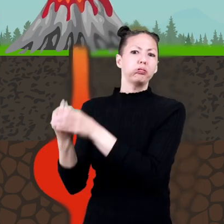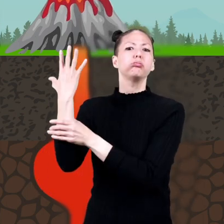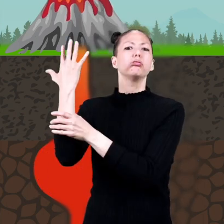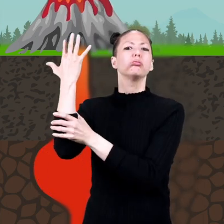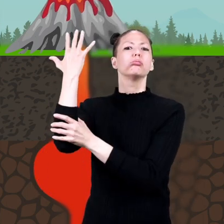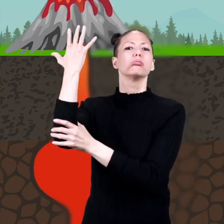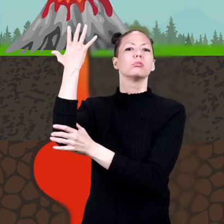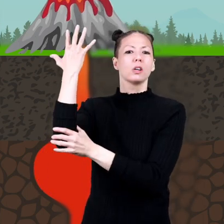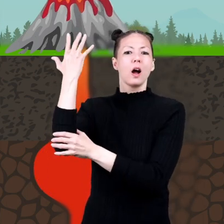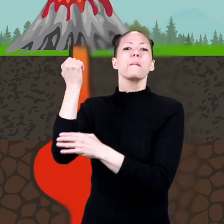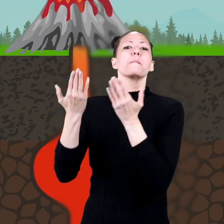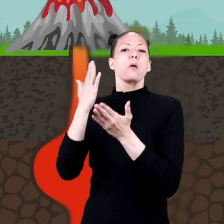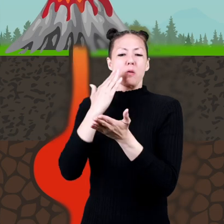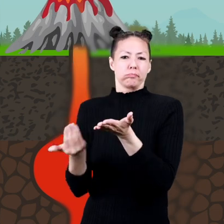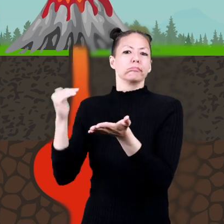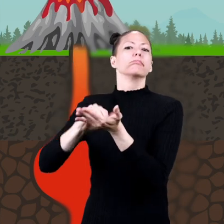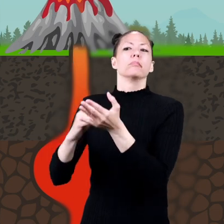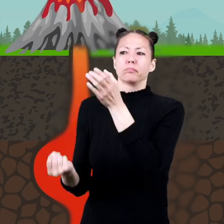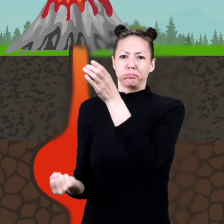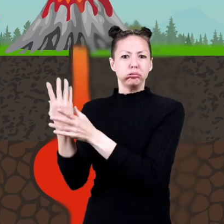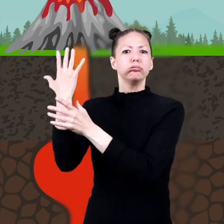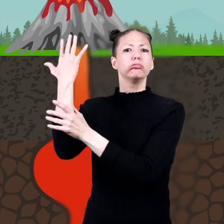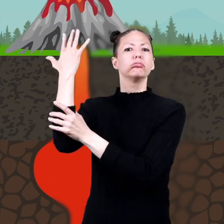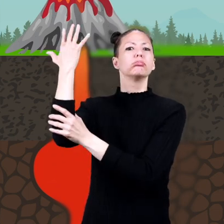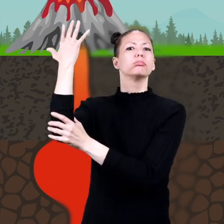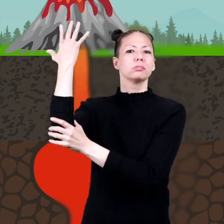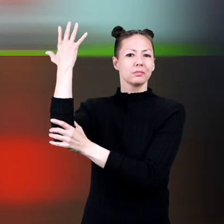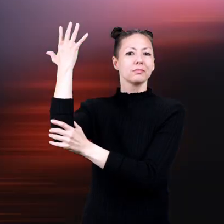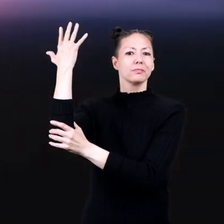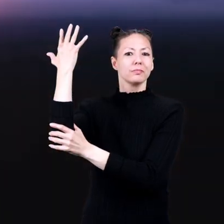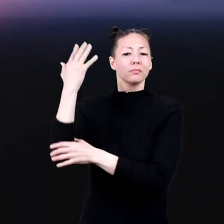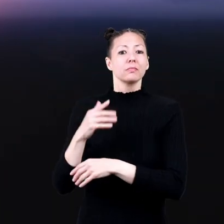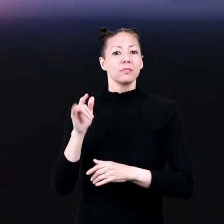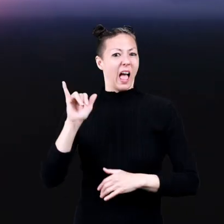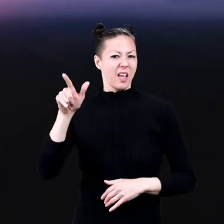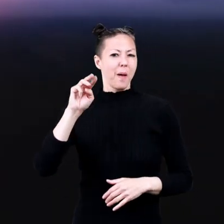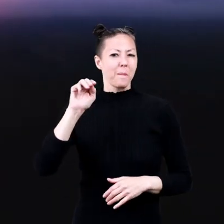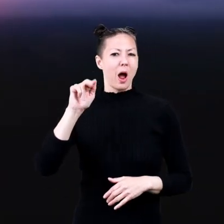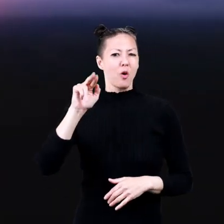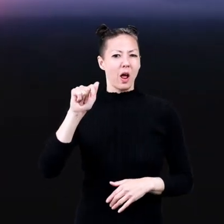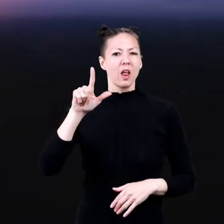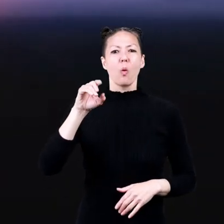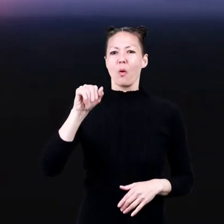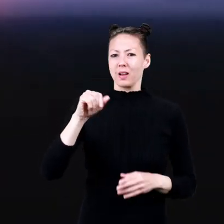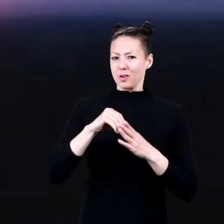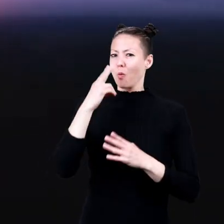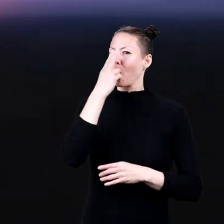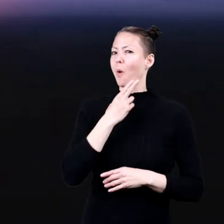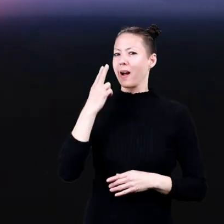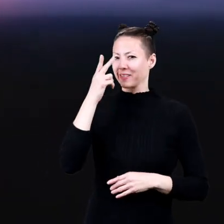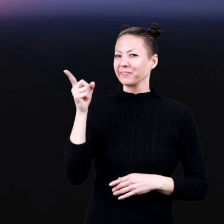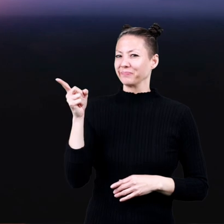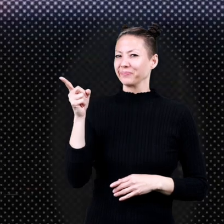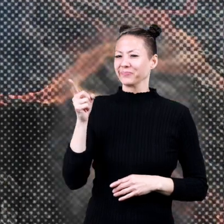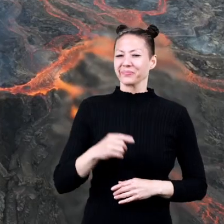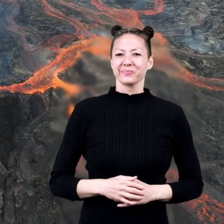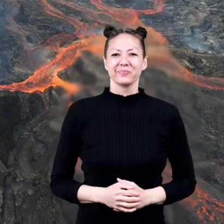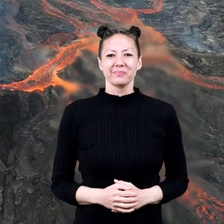recently erupted and may erupt again soon like mauna loa in hawaii